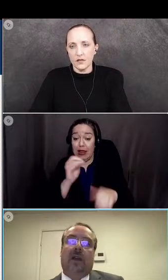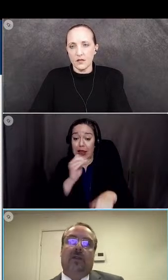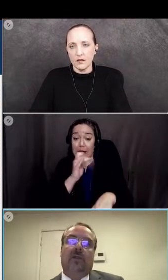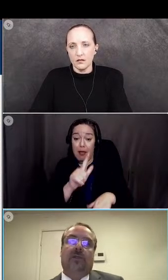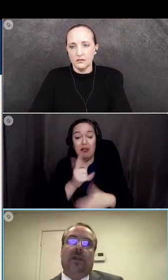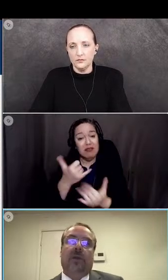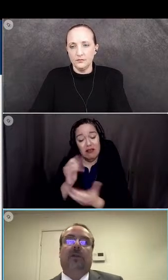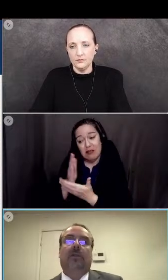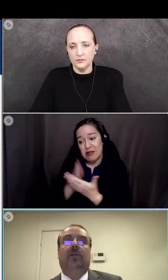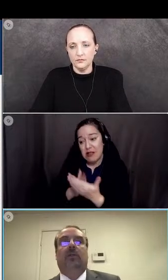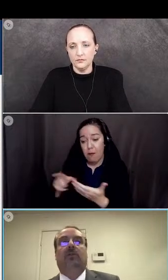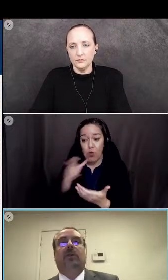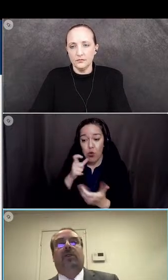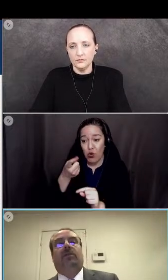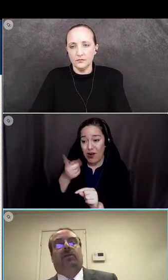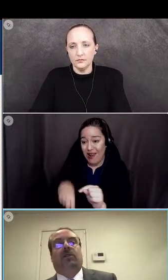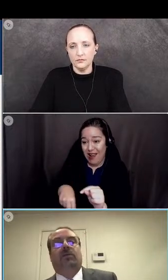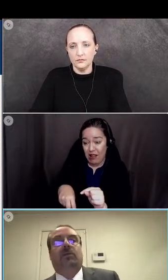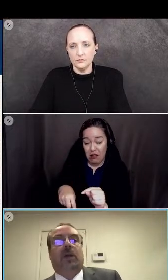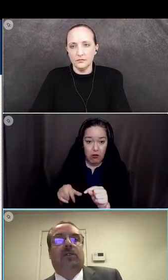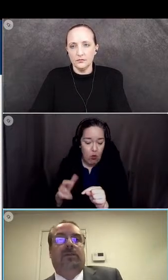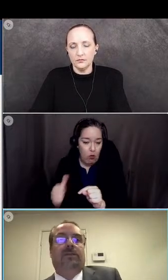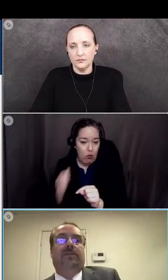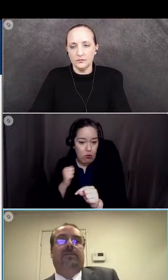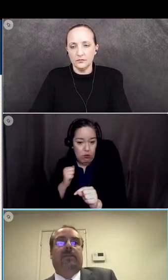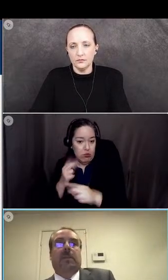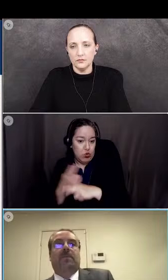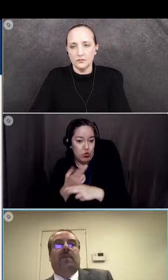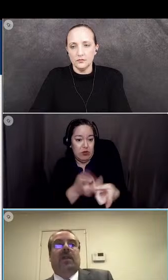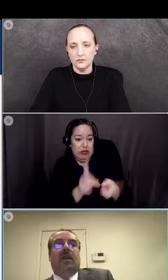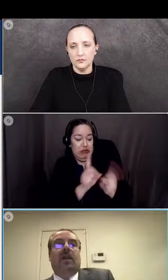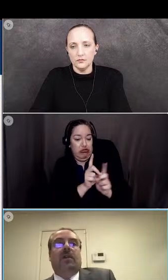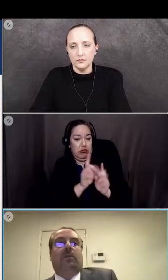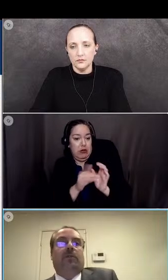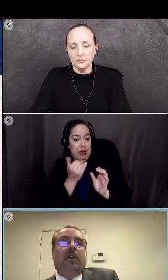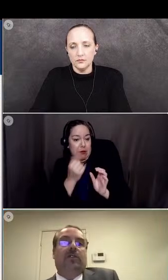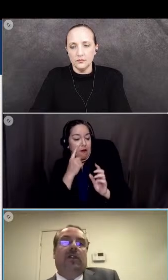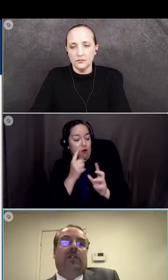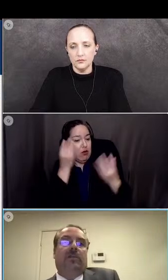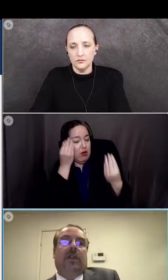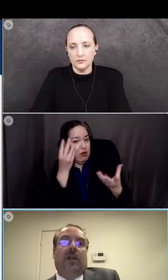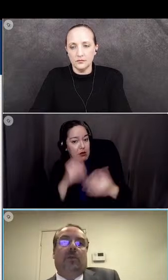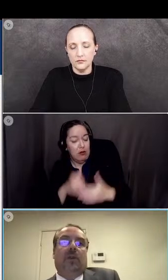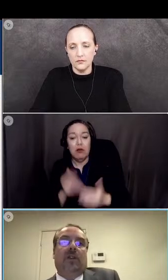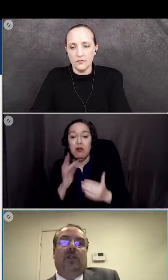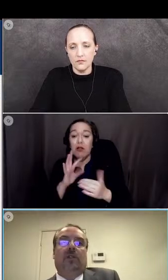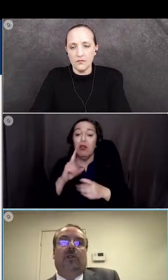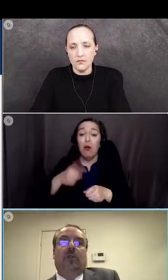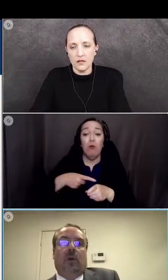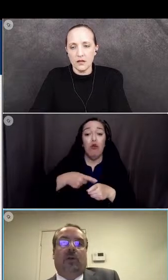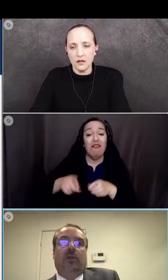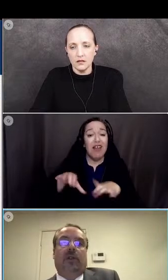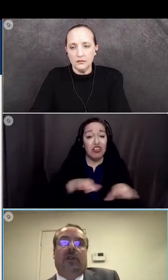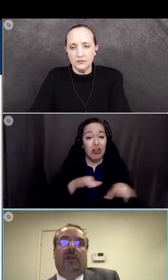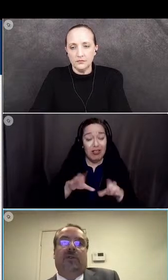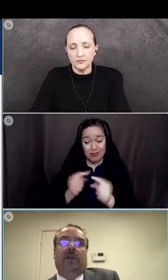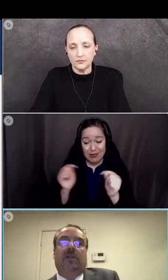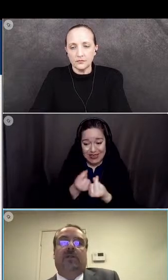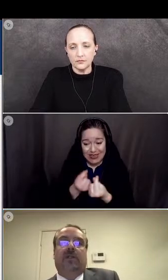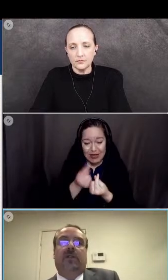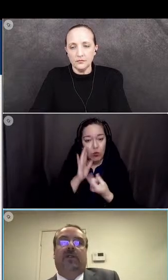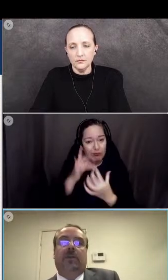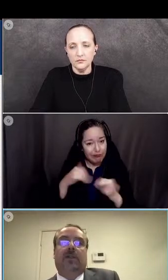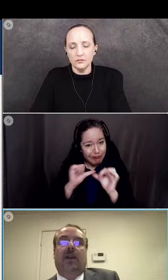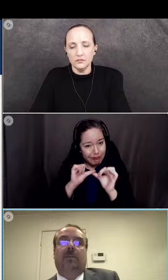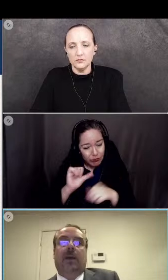or cannot use their email to receive district information the professionalism team will continue its work during the next